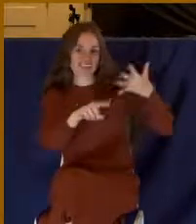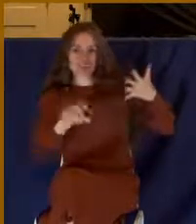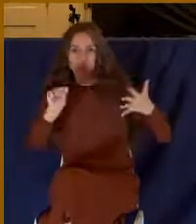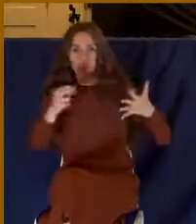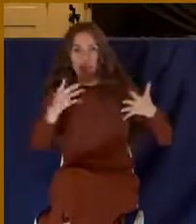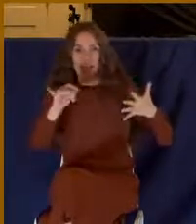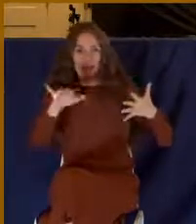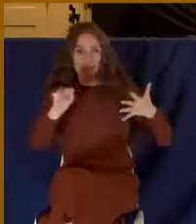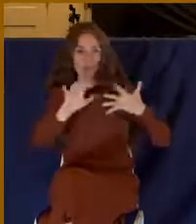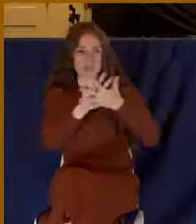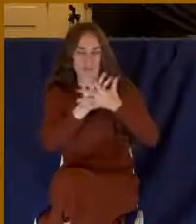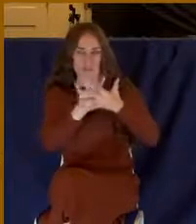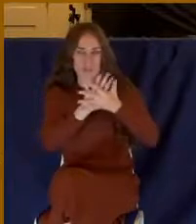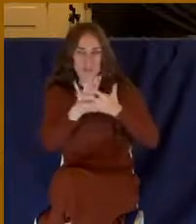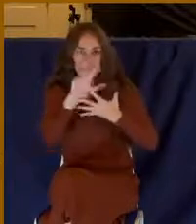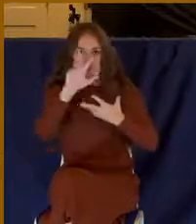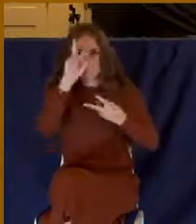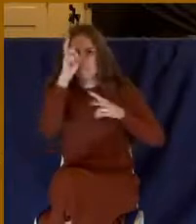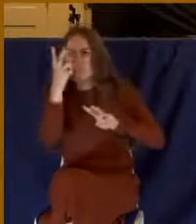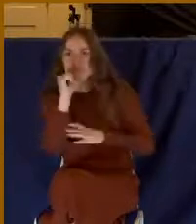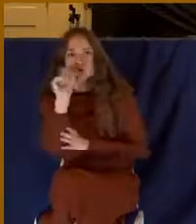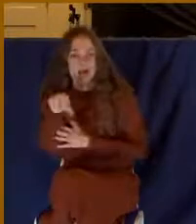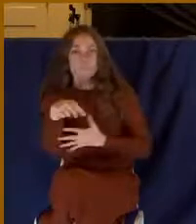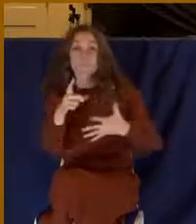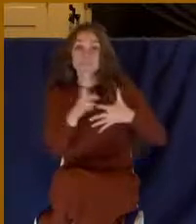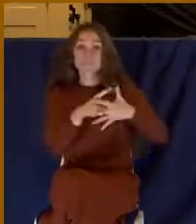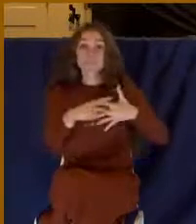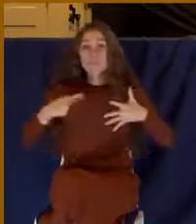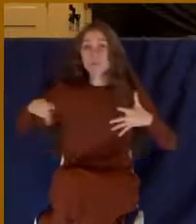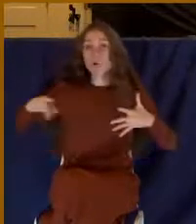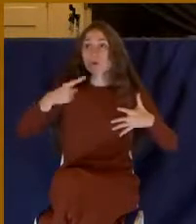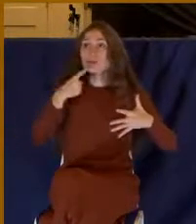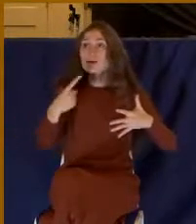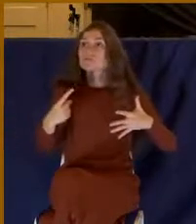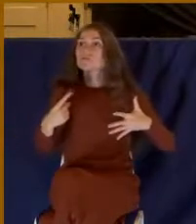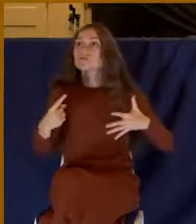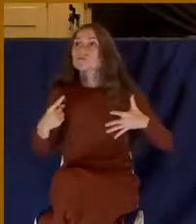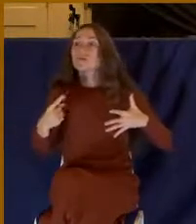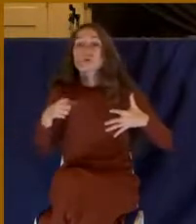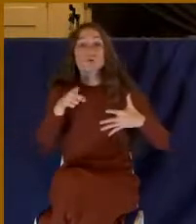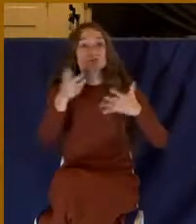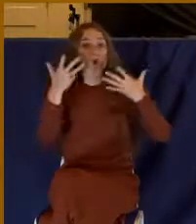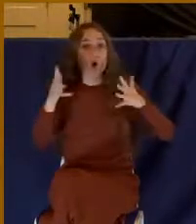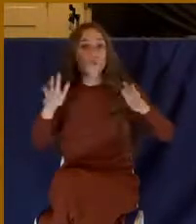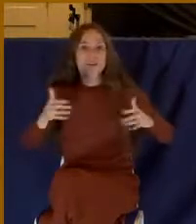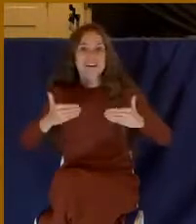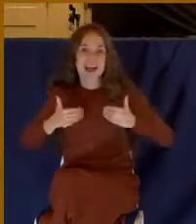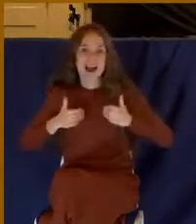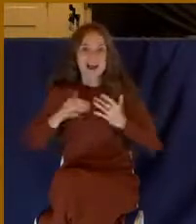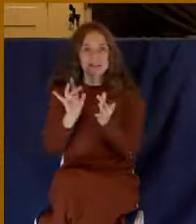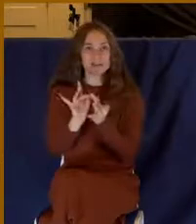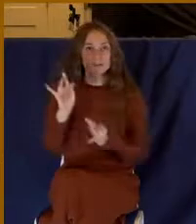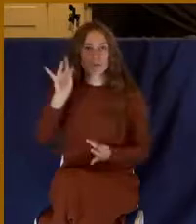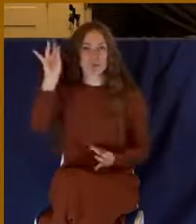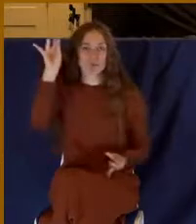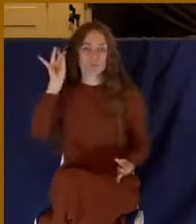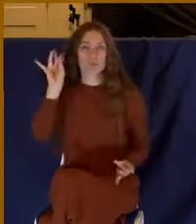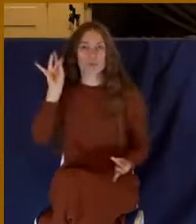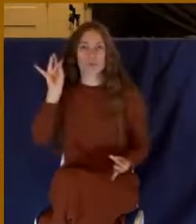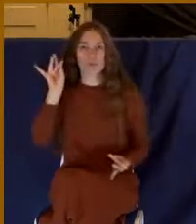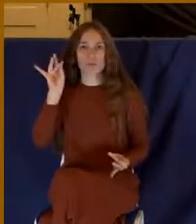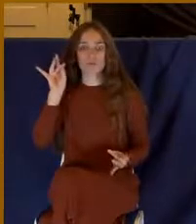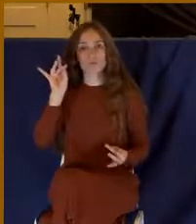reason, number one, Paul gives. And that is you've already had a spiritual operation. Look at verse 11. In whom also ye are circumcised